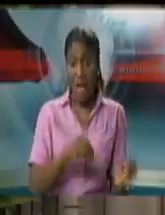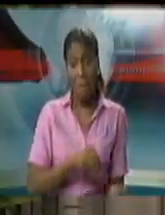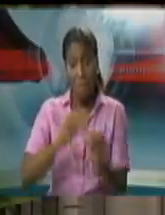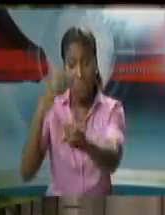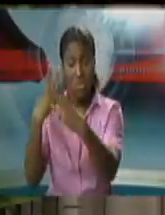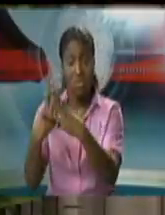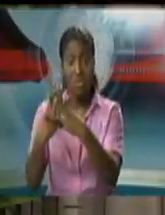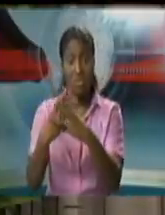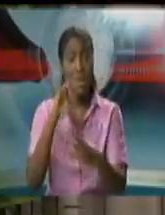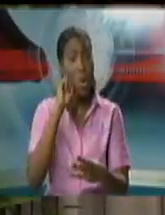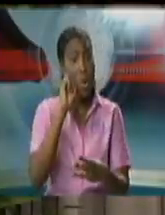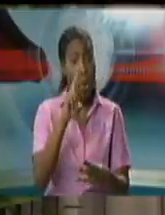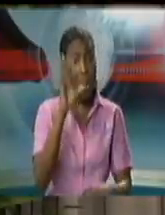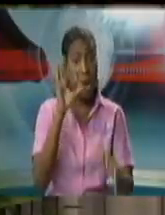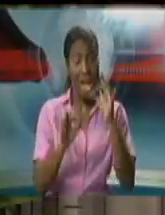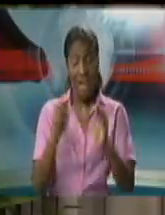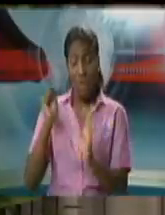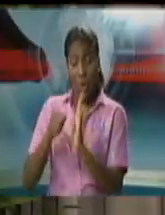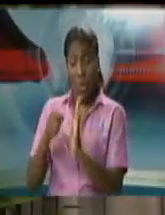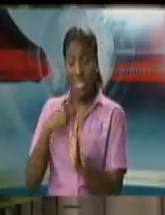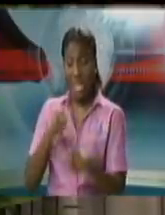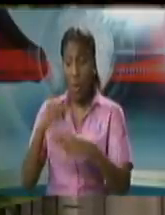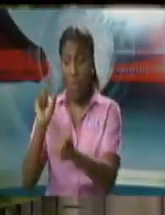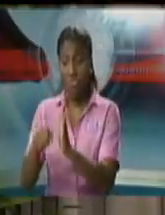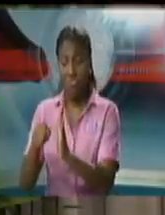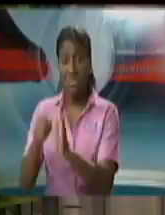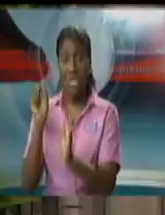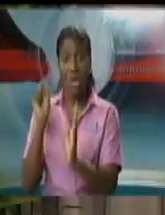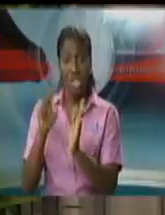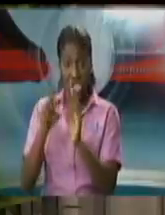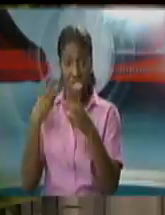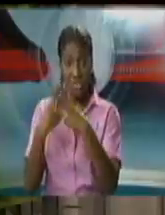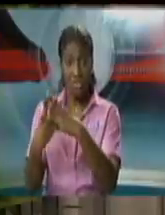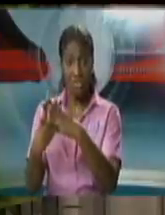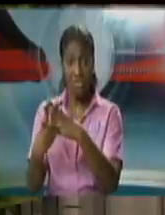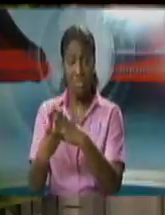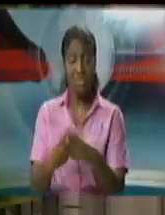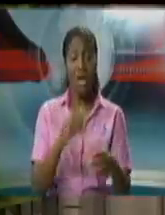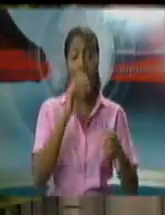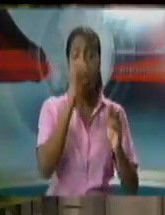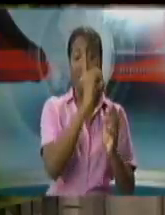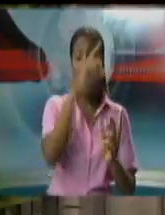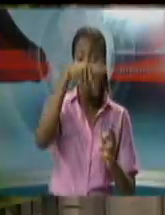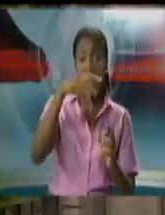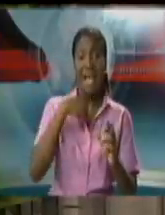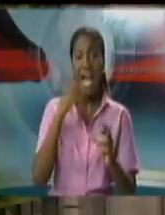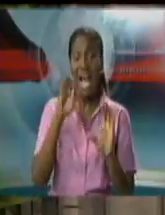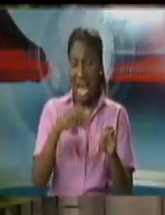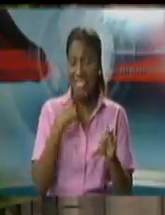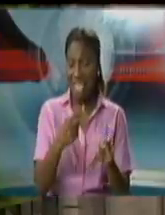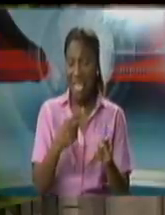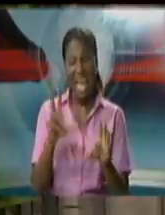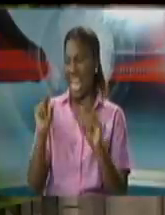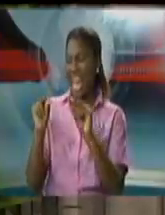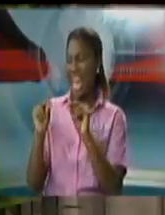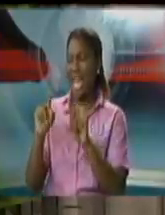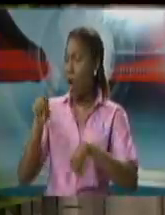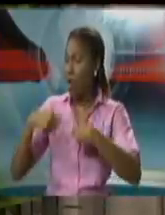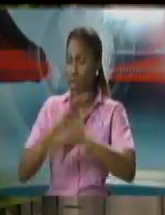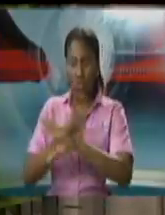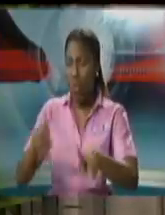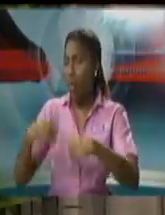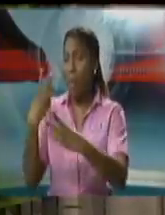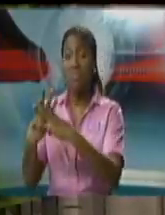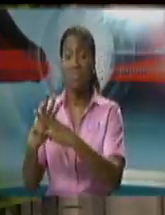to the power to take over prosecutions and three the power to end prosecutions that's a very clearly defined and well